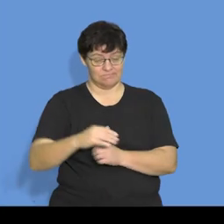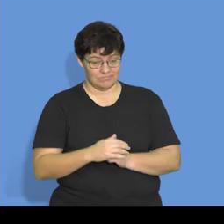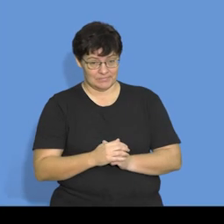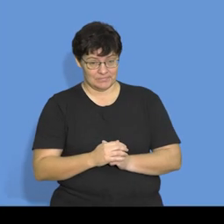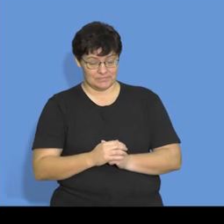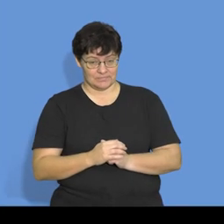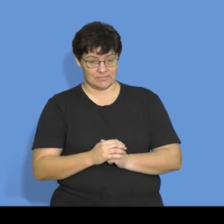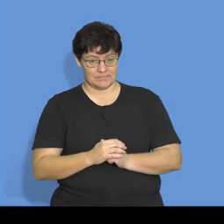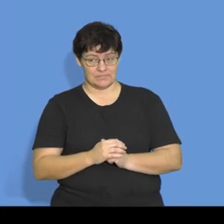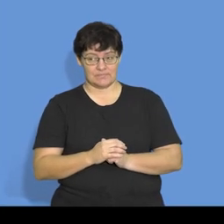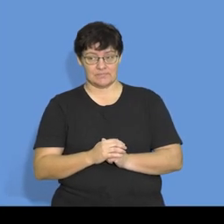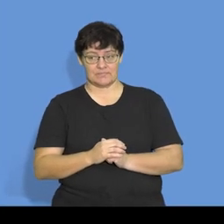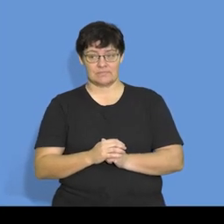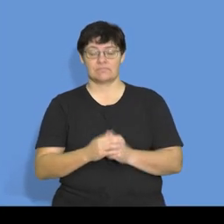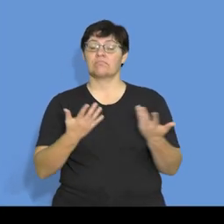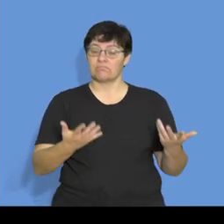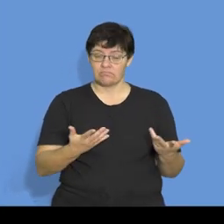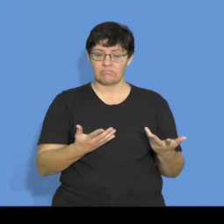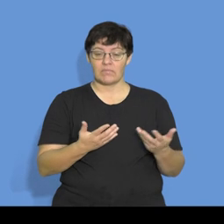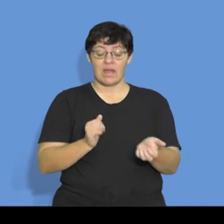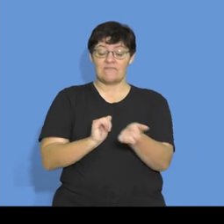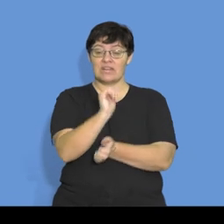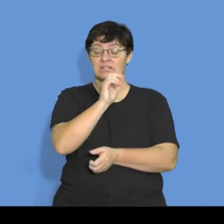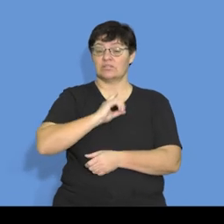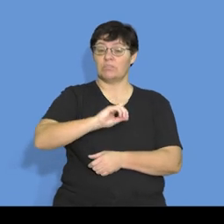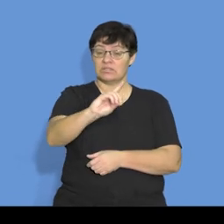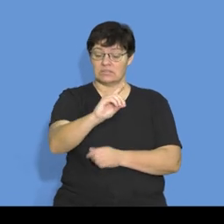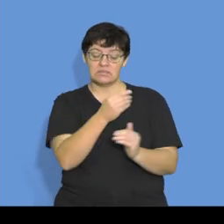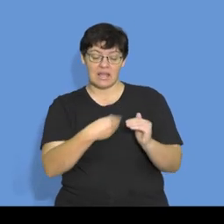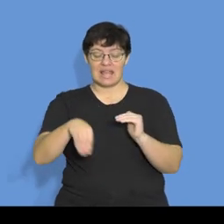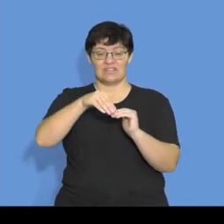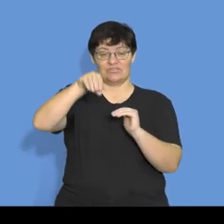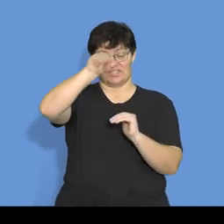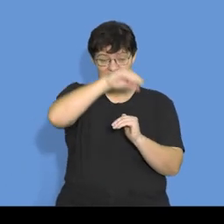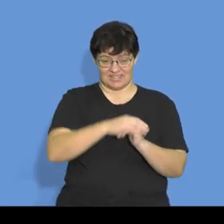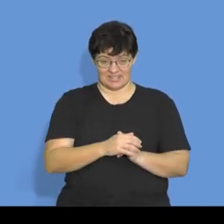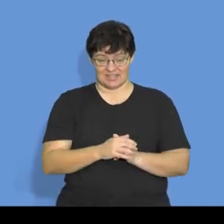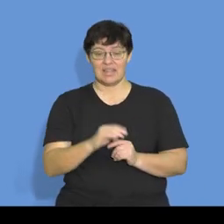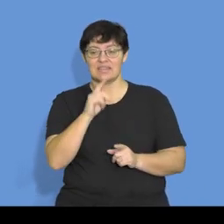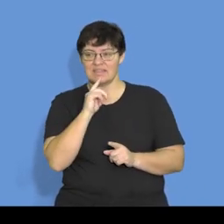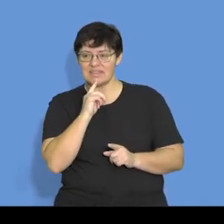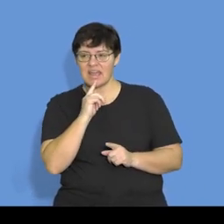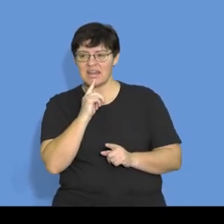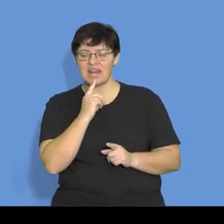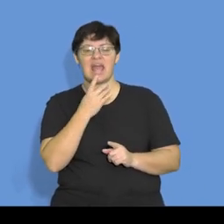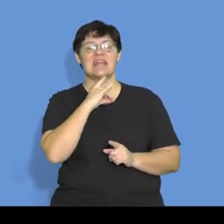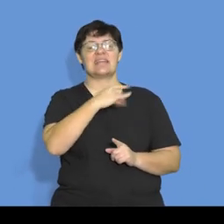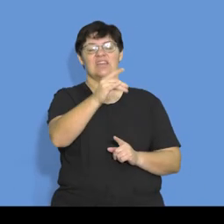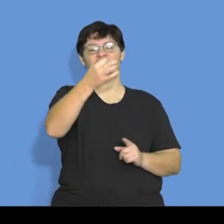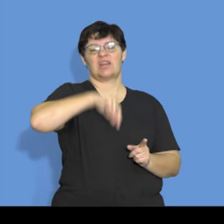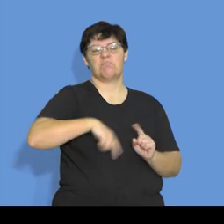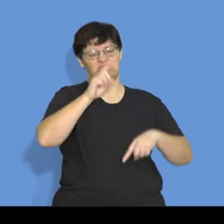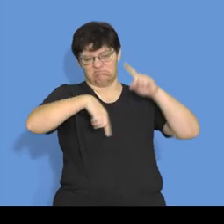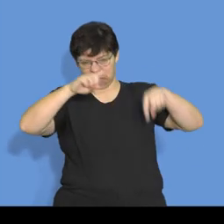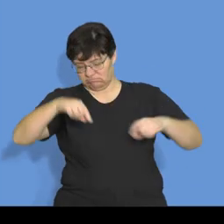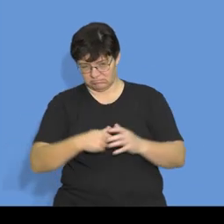have interest on the fixed deposit and then you have, suddenly, cash income. Under payments, you've got cash